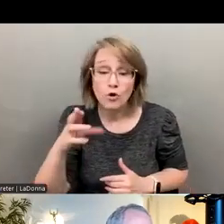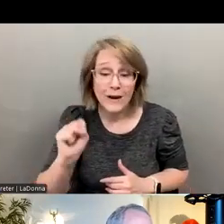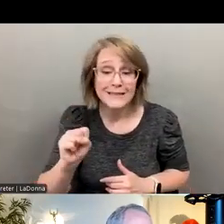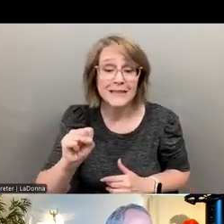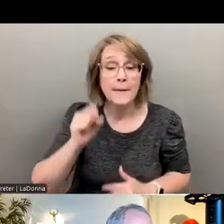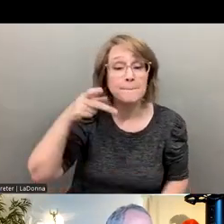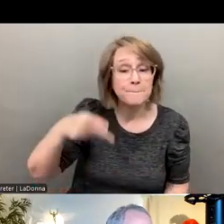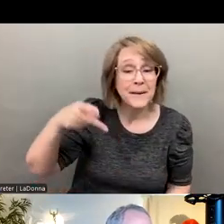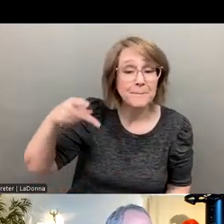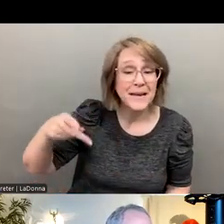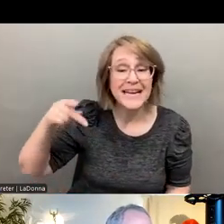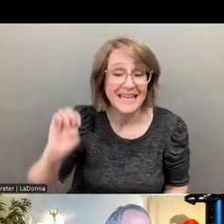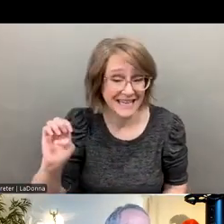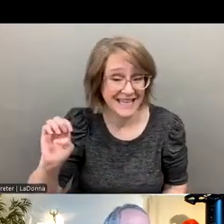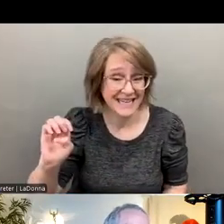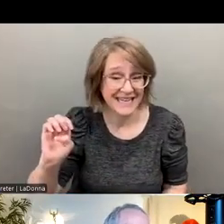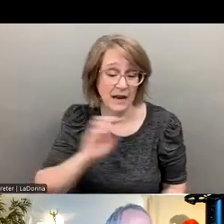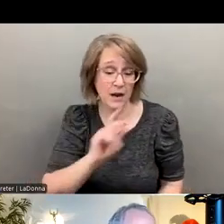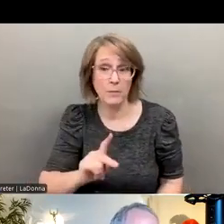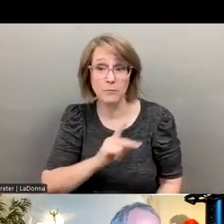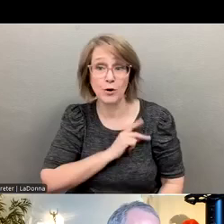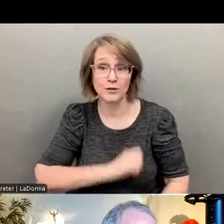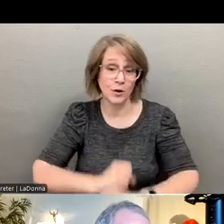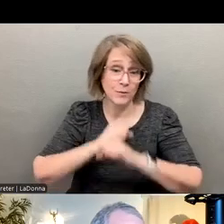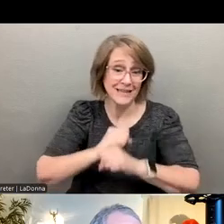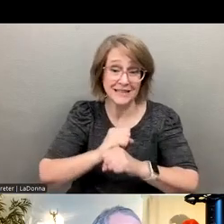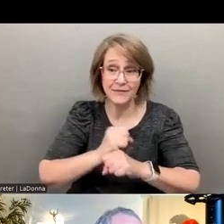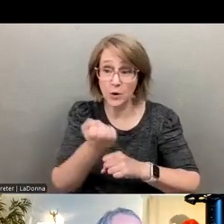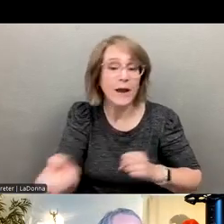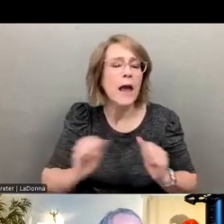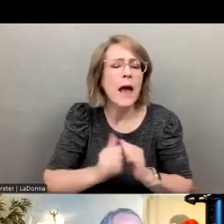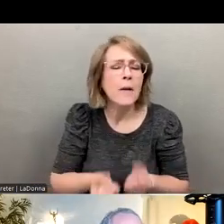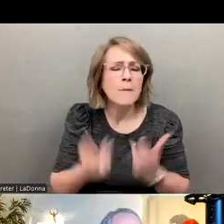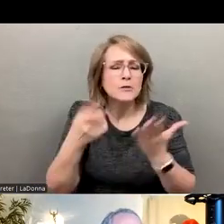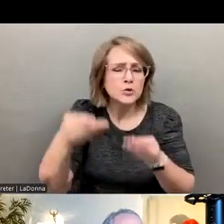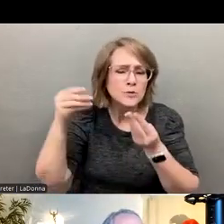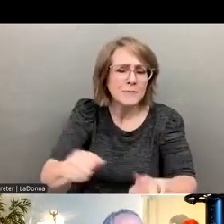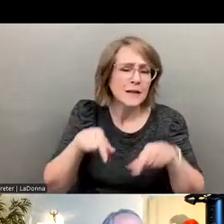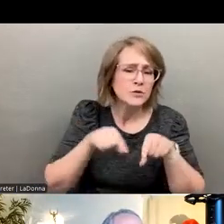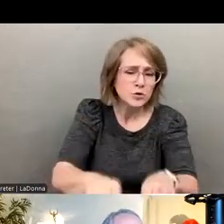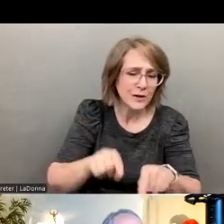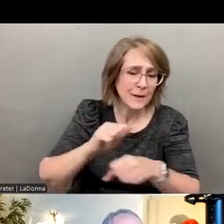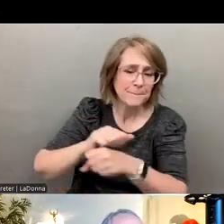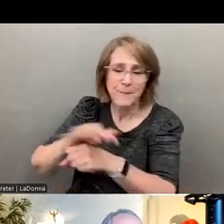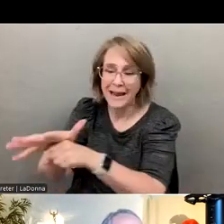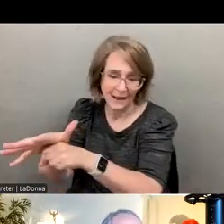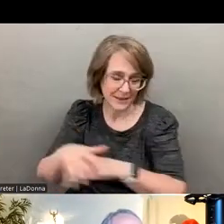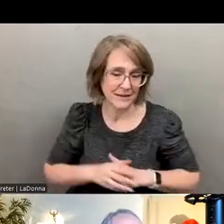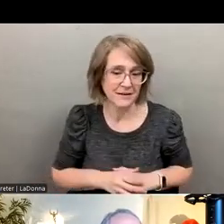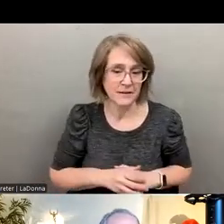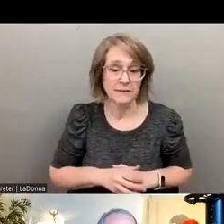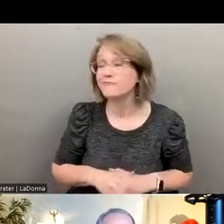equipment, uh, uh, any idea what you spent on that during the, during the pandemic? That's a great